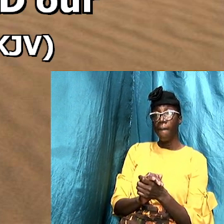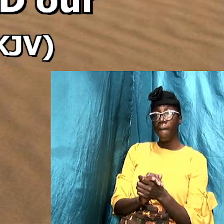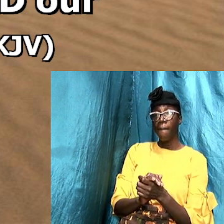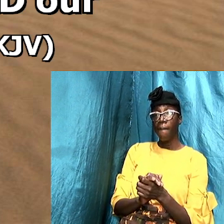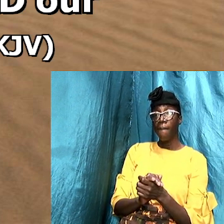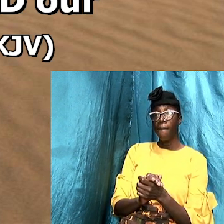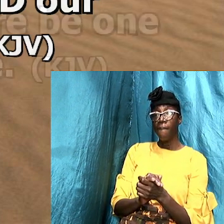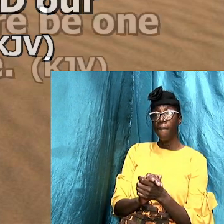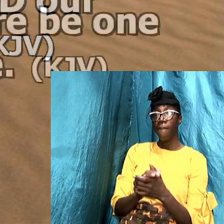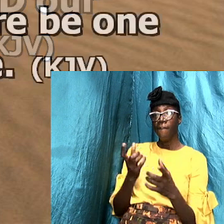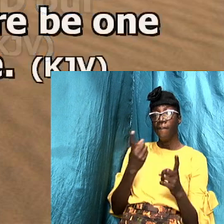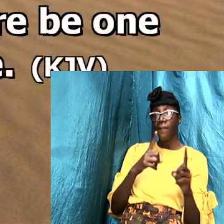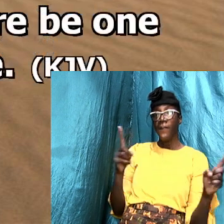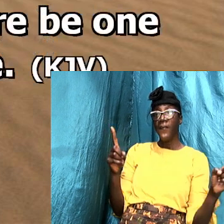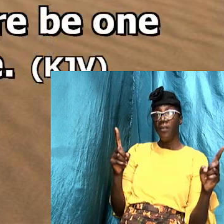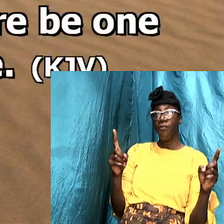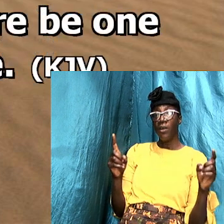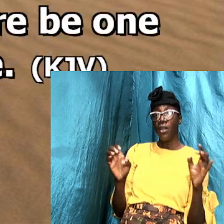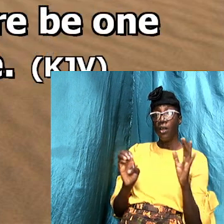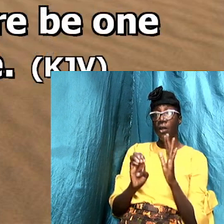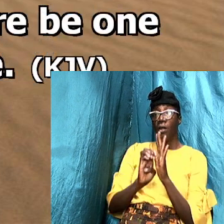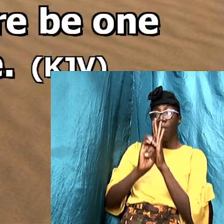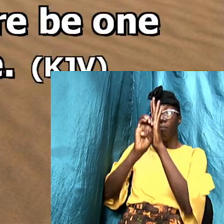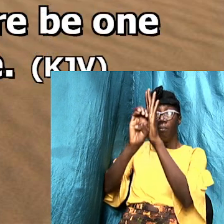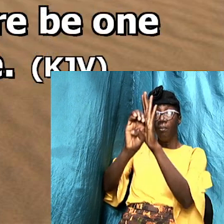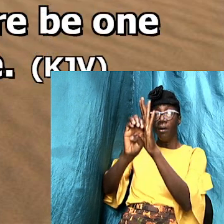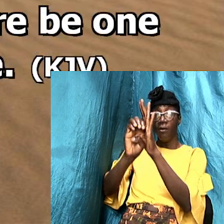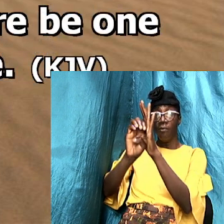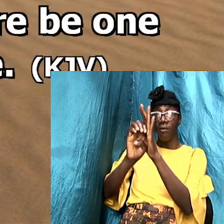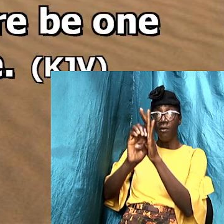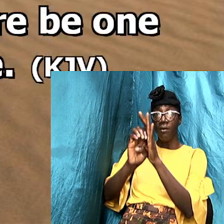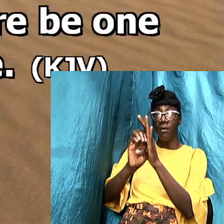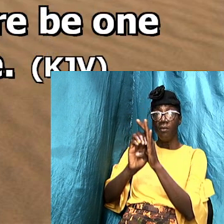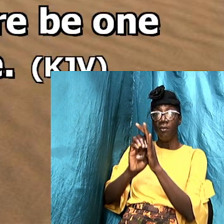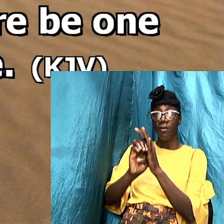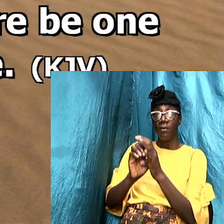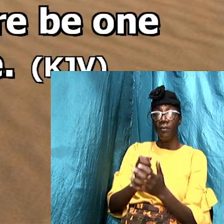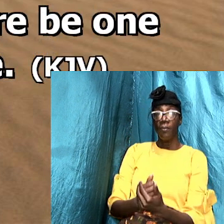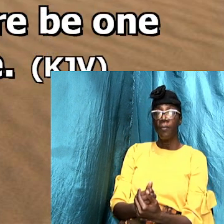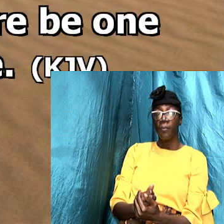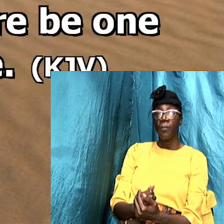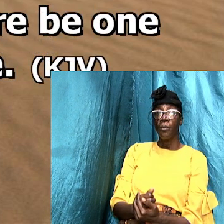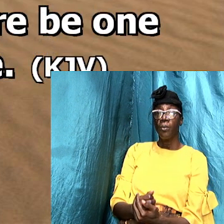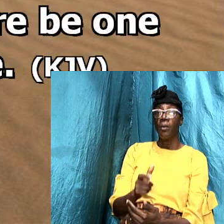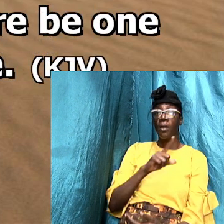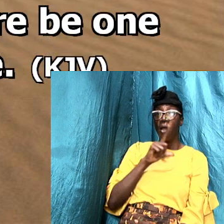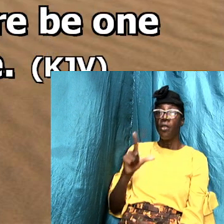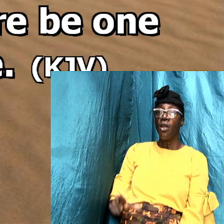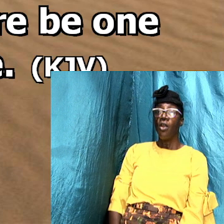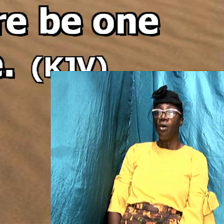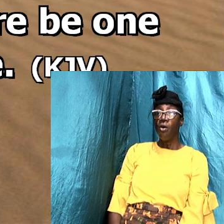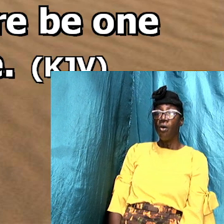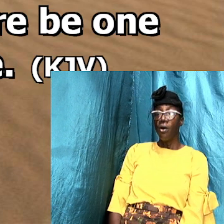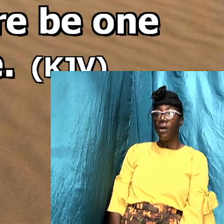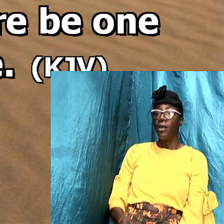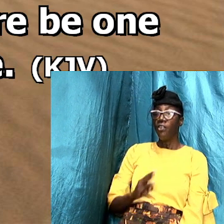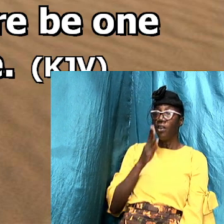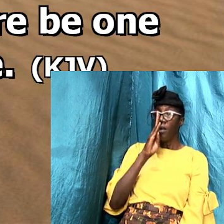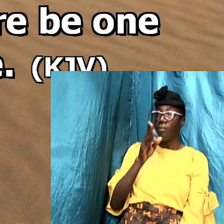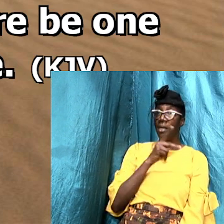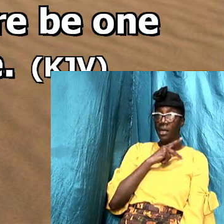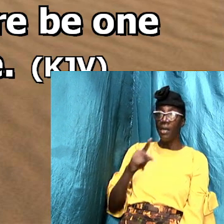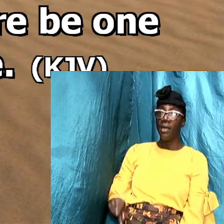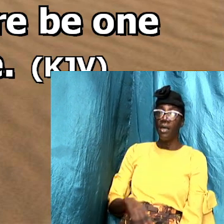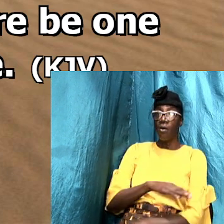and the different manifestations but look at Zechariah and the Lord shall be